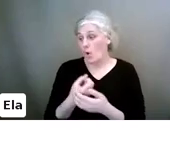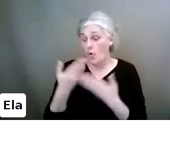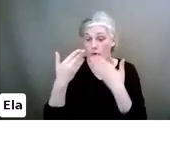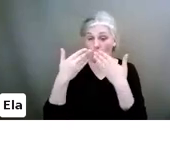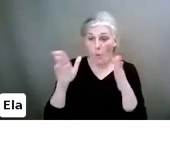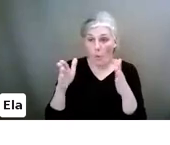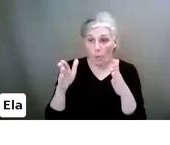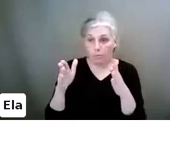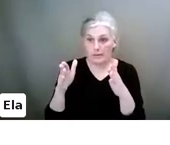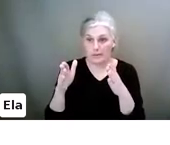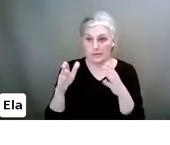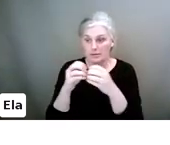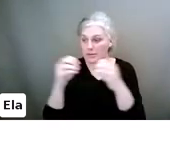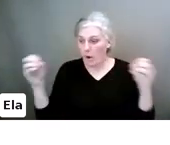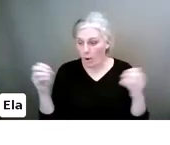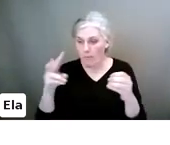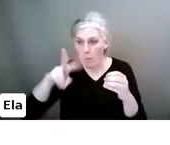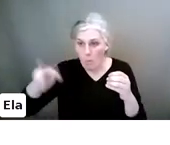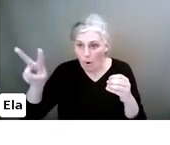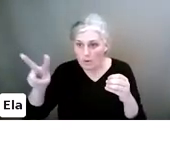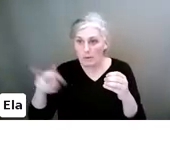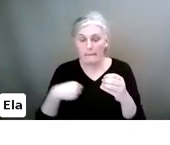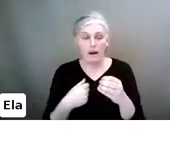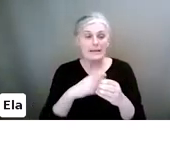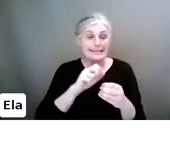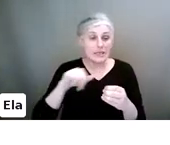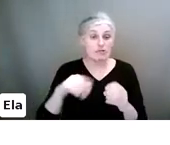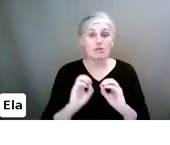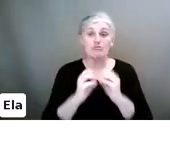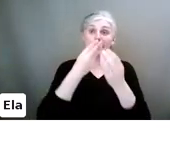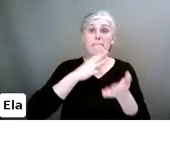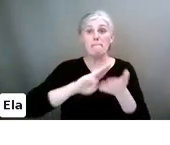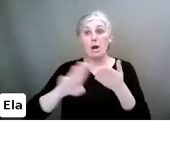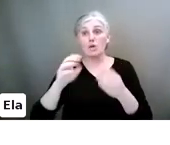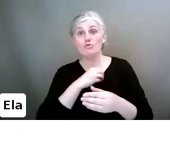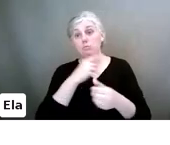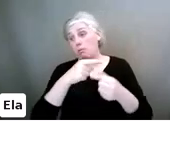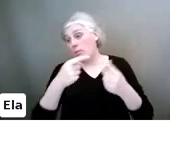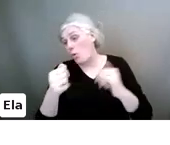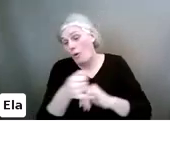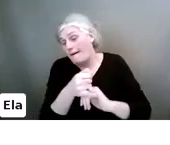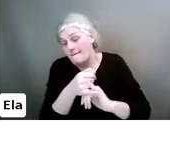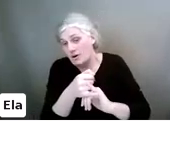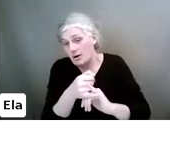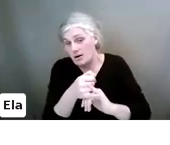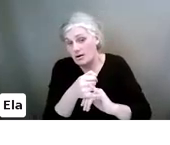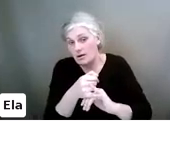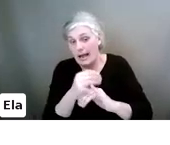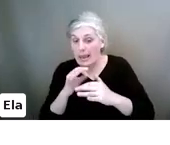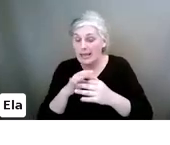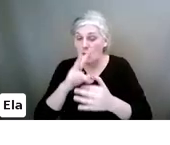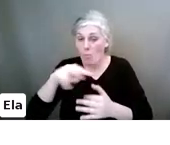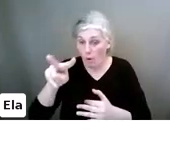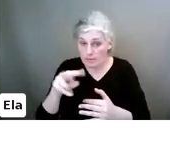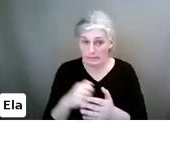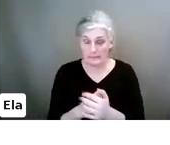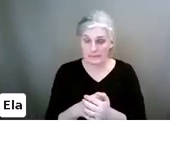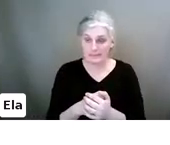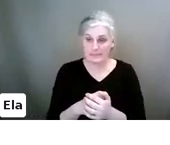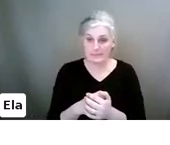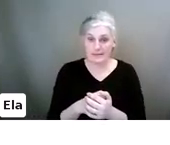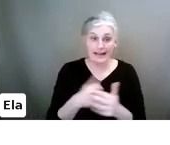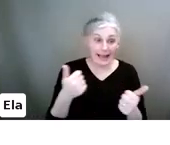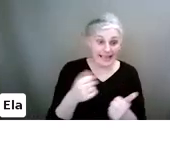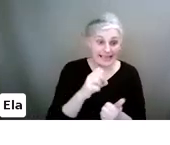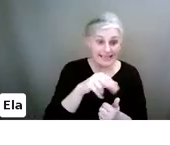Hey Siri, open WhatsApp. Hey Siri, send a message to. So-and-so on WhatsApp. Hey Siri, any new emails?